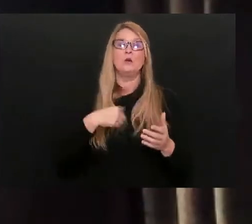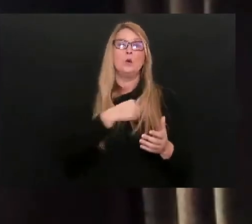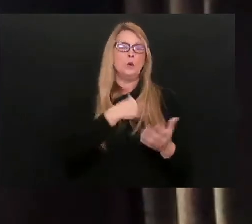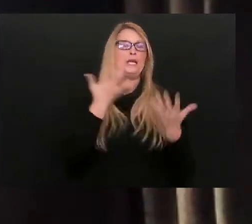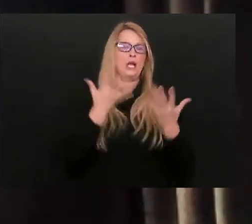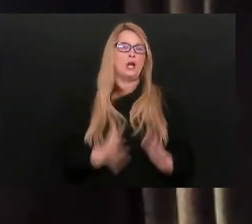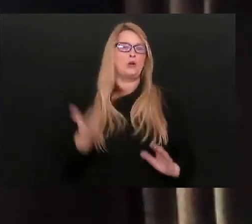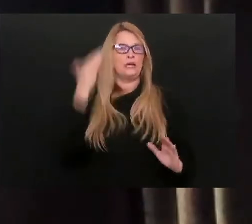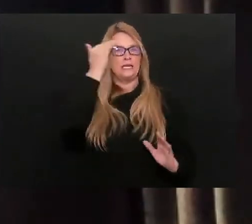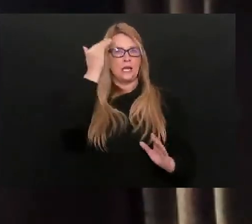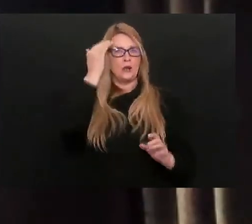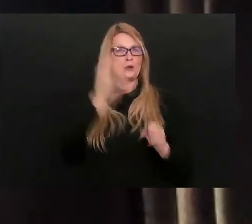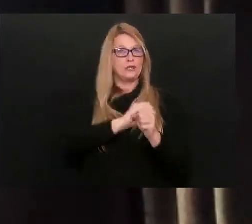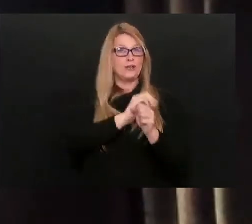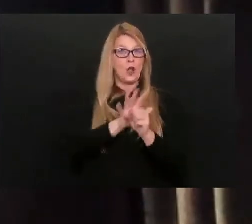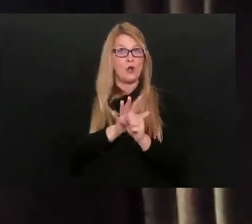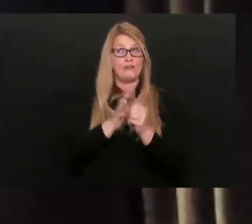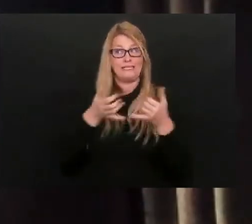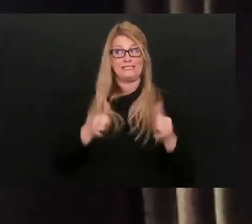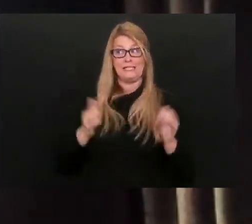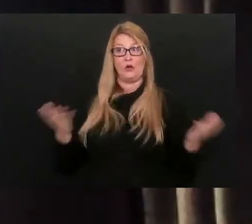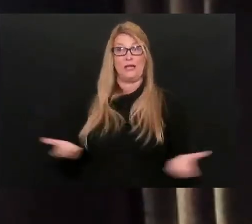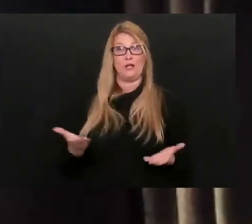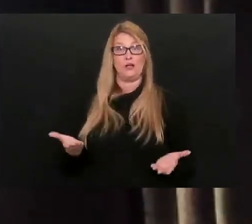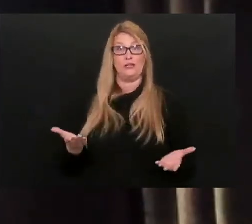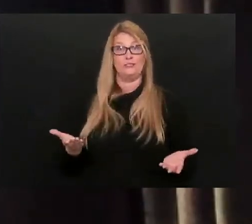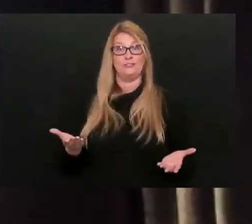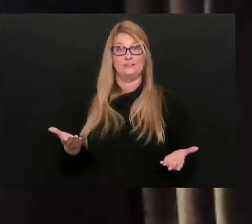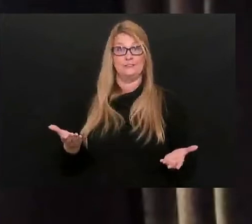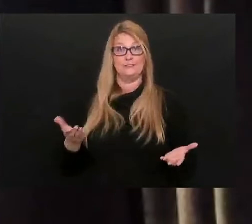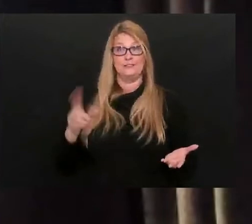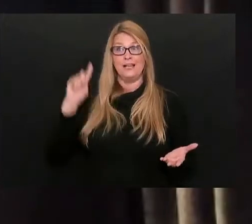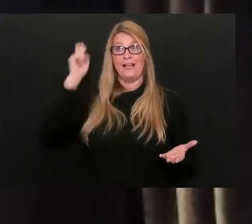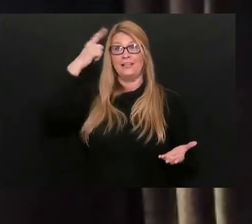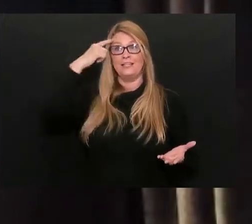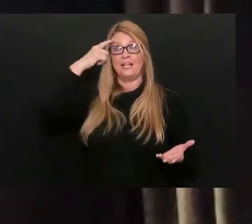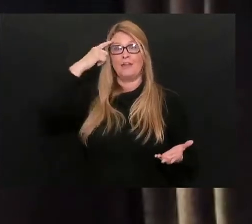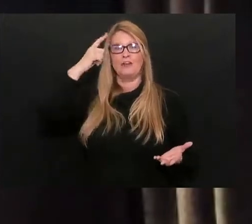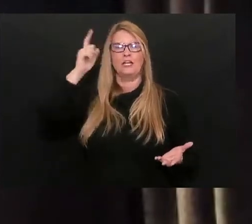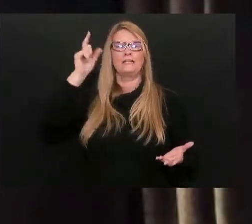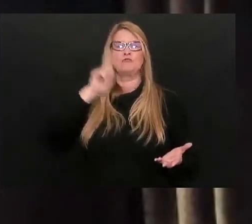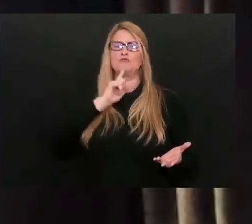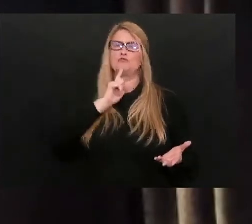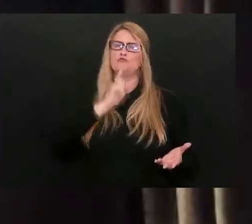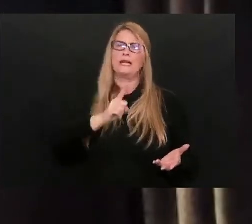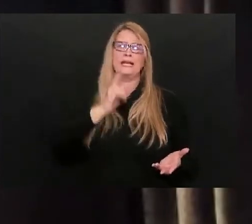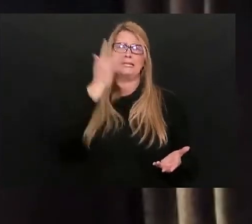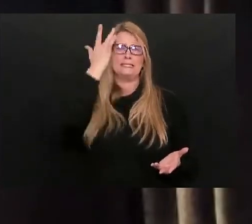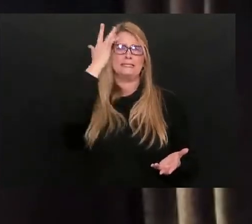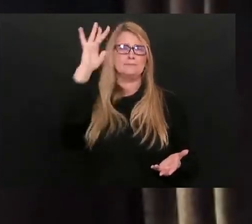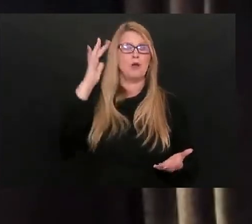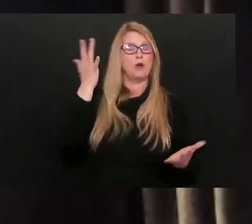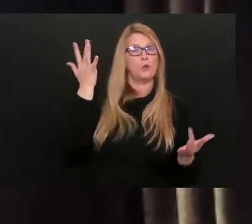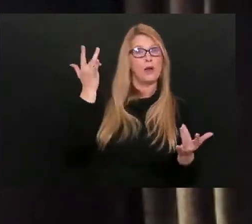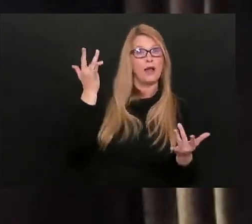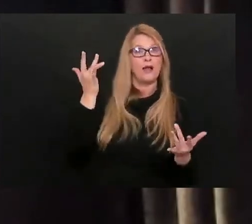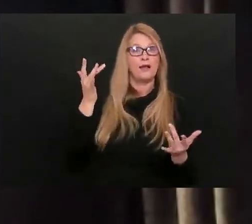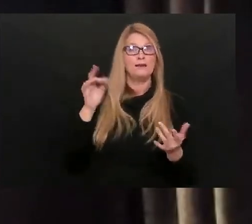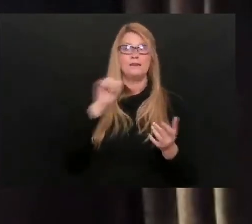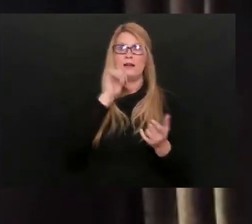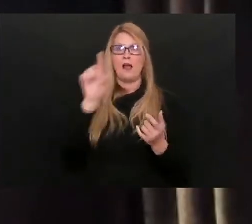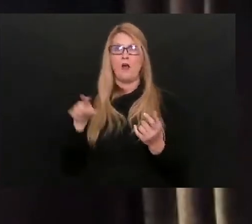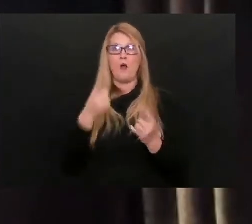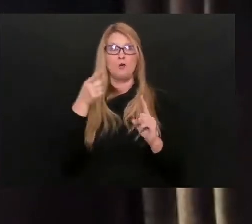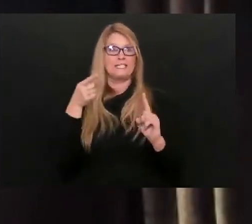that, that COVID-19 is still with us. I think the governor's been very wise to not only target and focus our